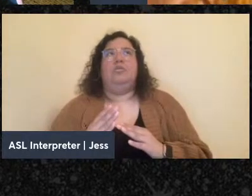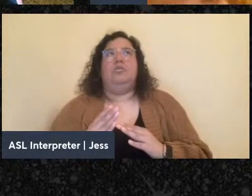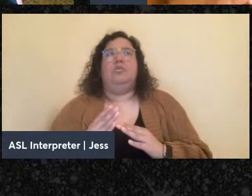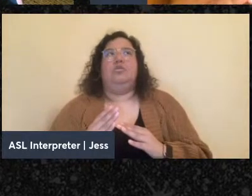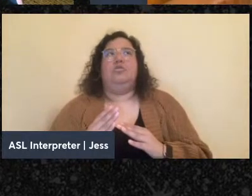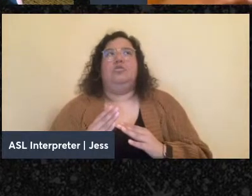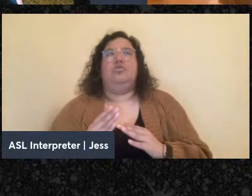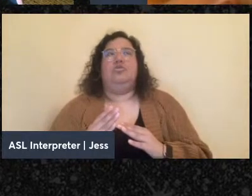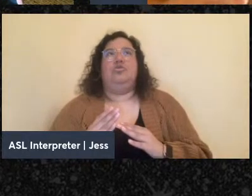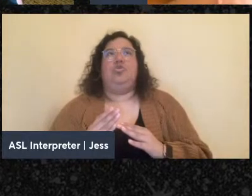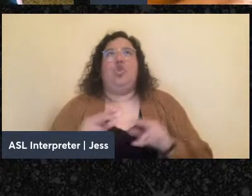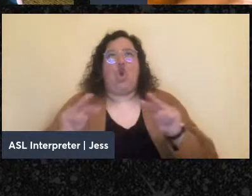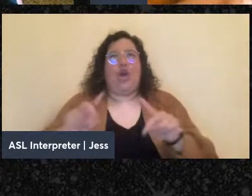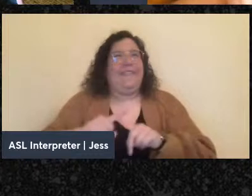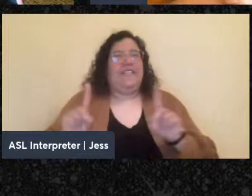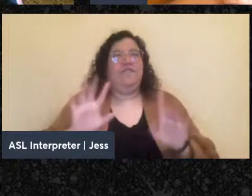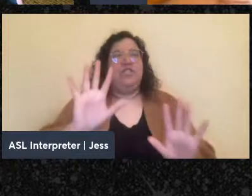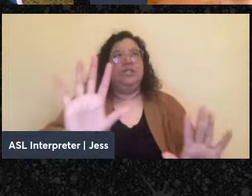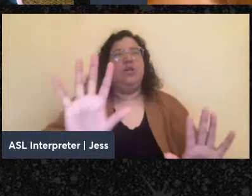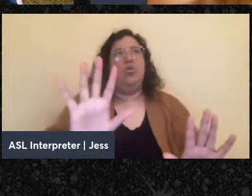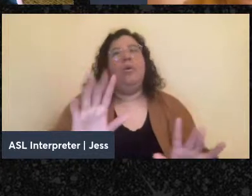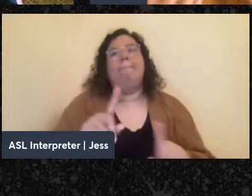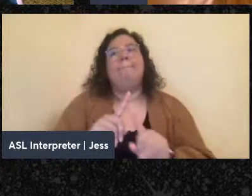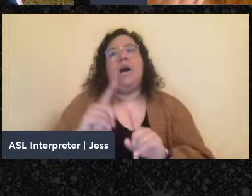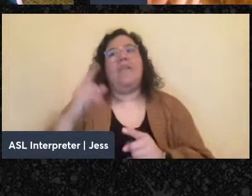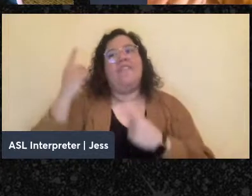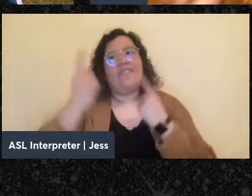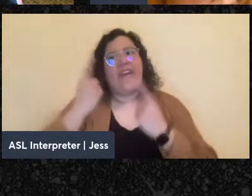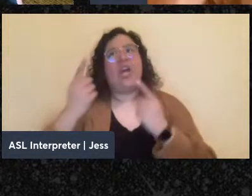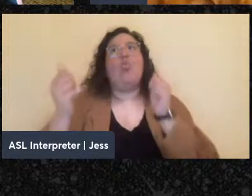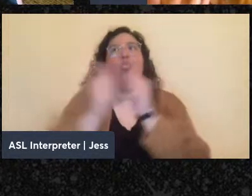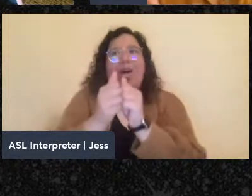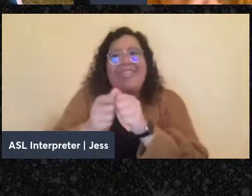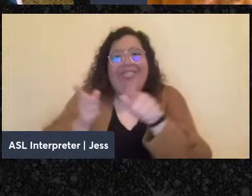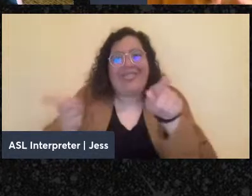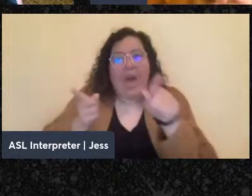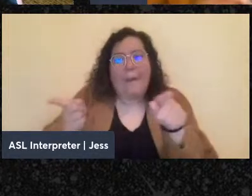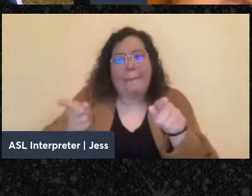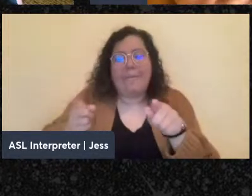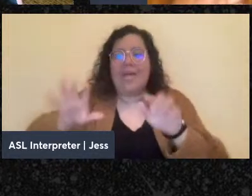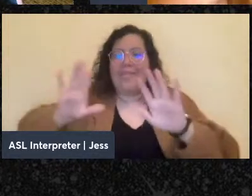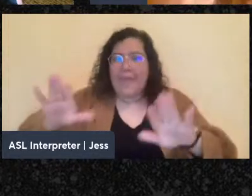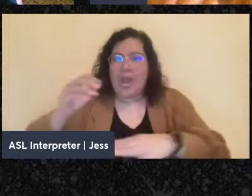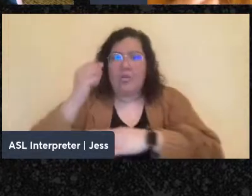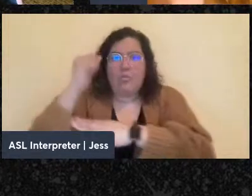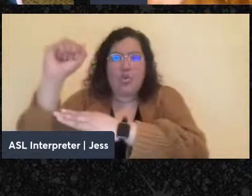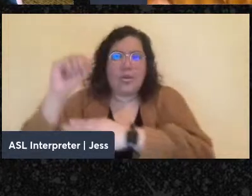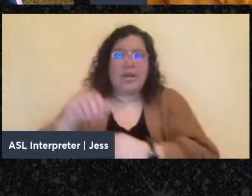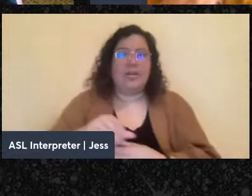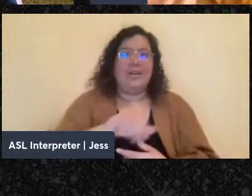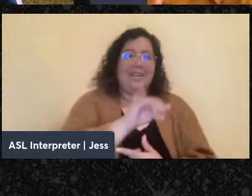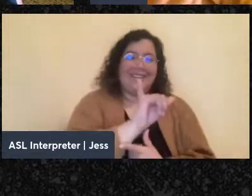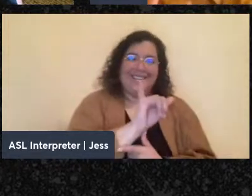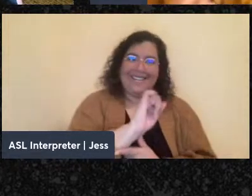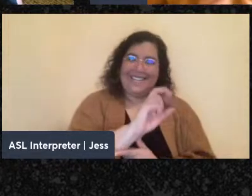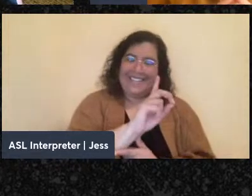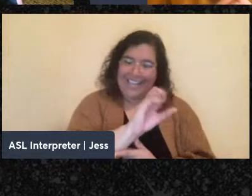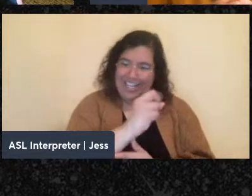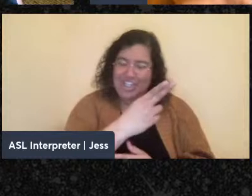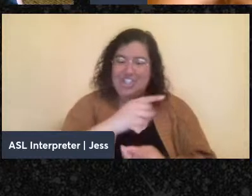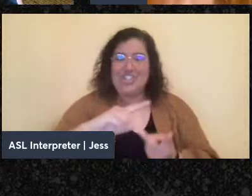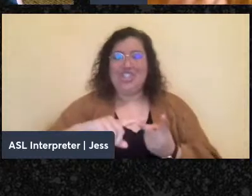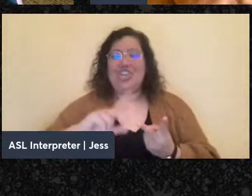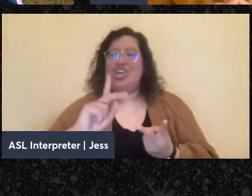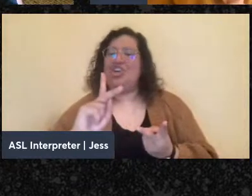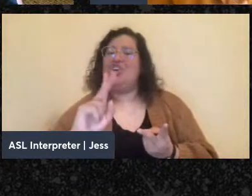movements, but to think also, to think with them, to think together with them, the Yiddish and the Kurdish and the Puerto Rican and these